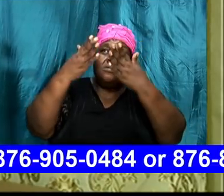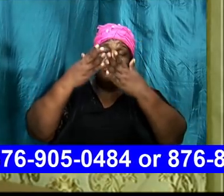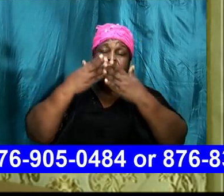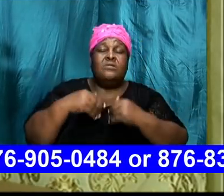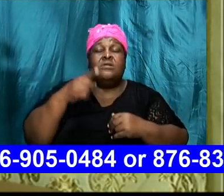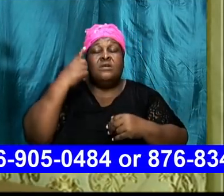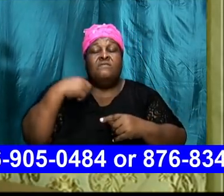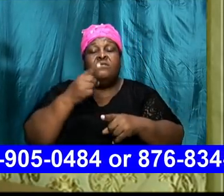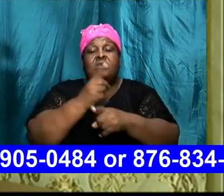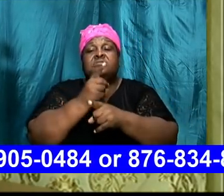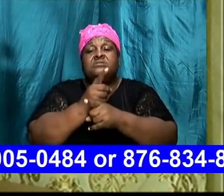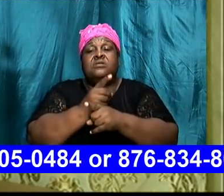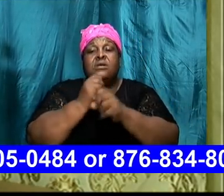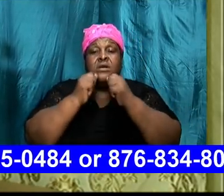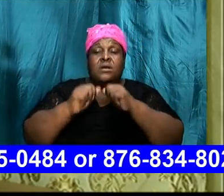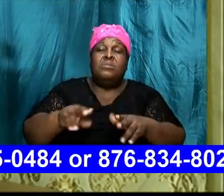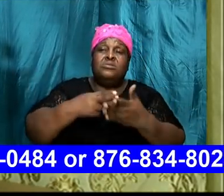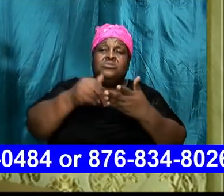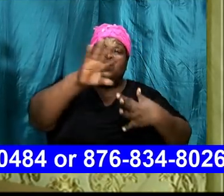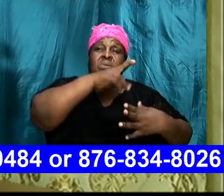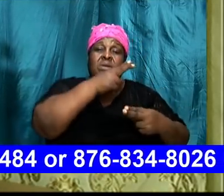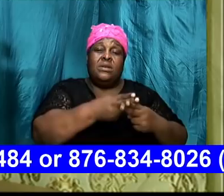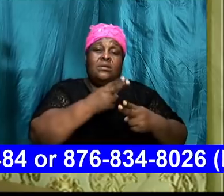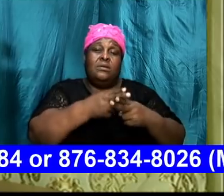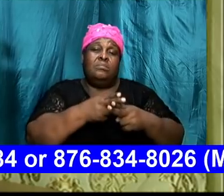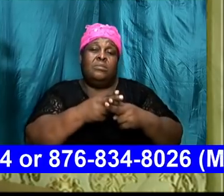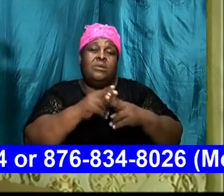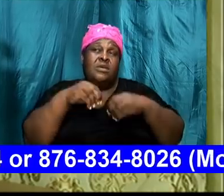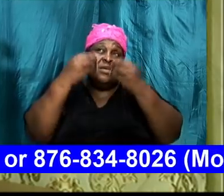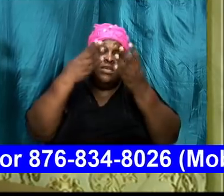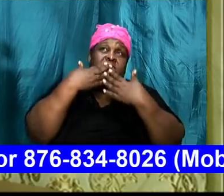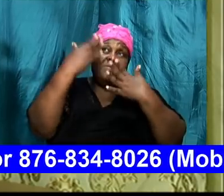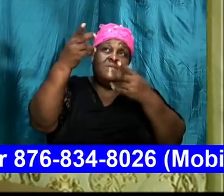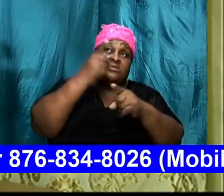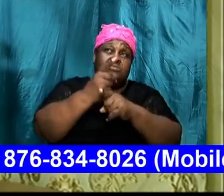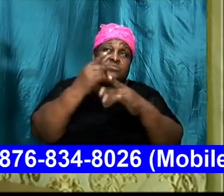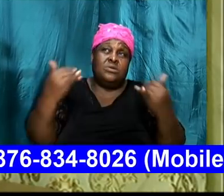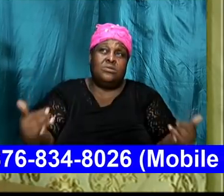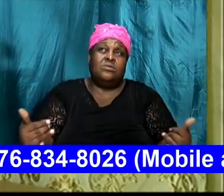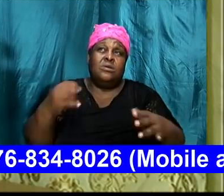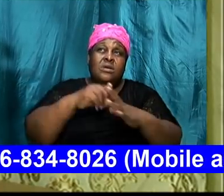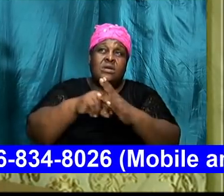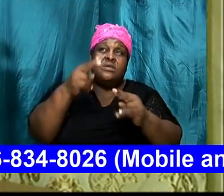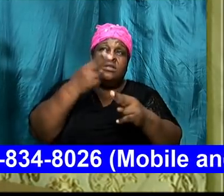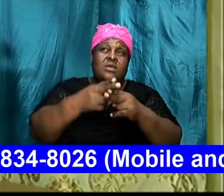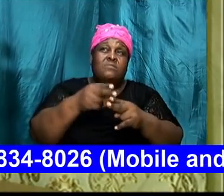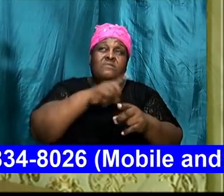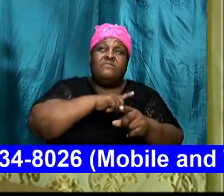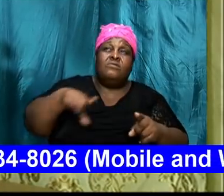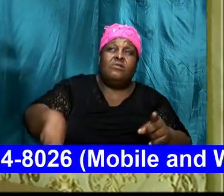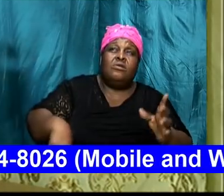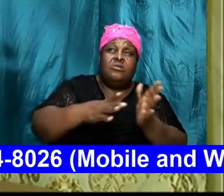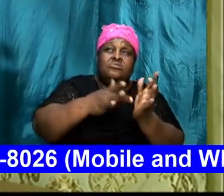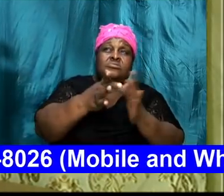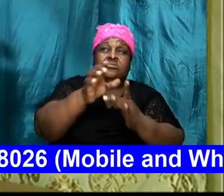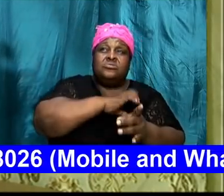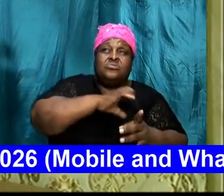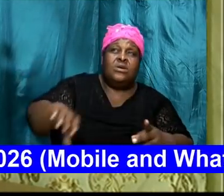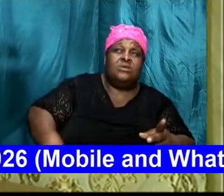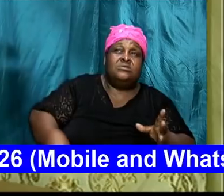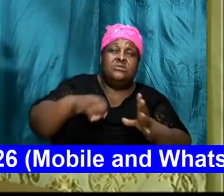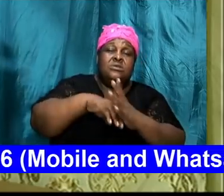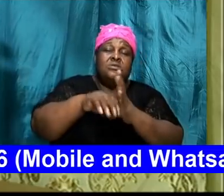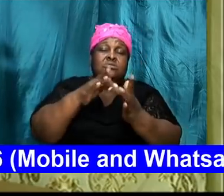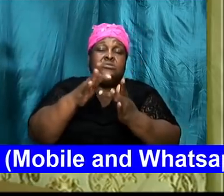answering we bless your holy name and we give you thanks right now in the name of our Lord Jesus Christ in Jesus